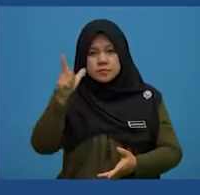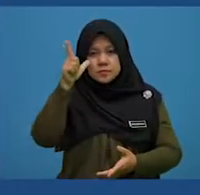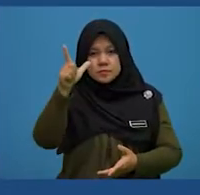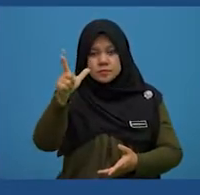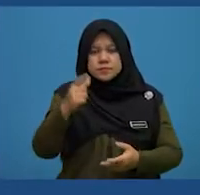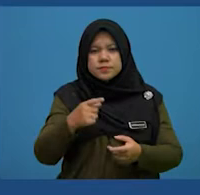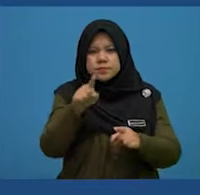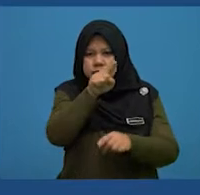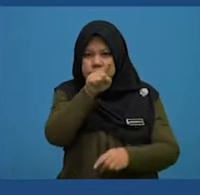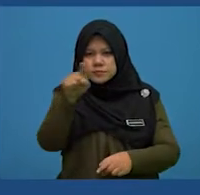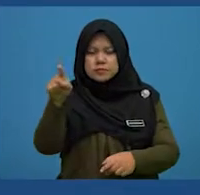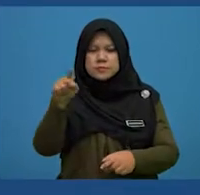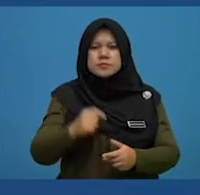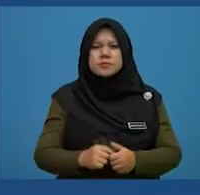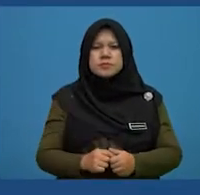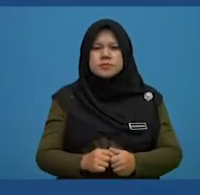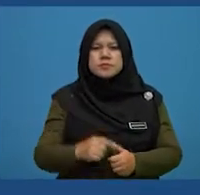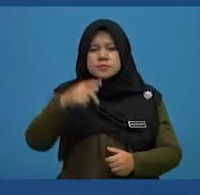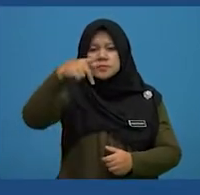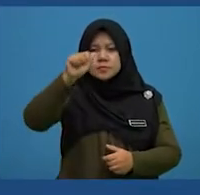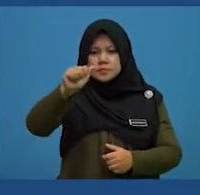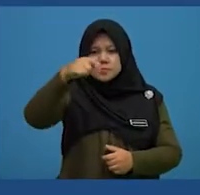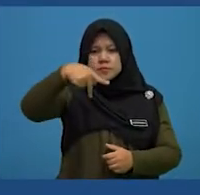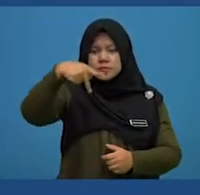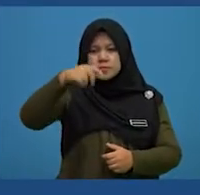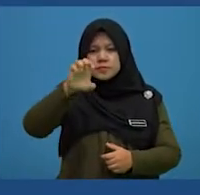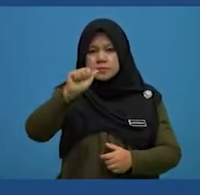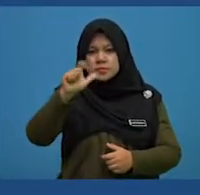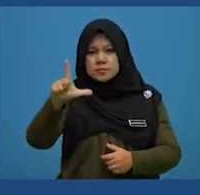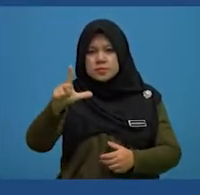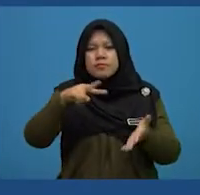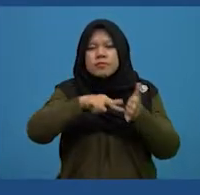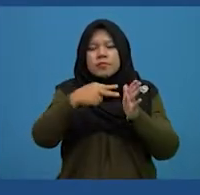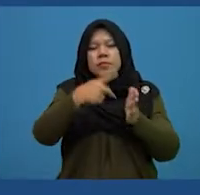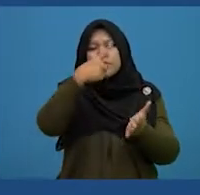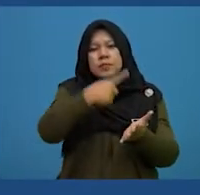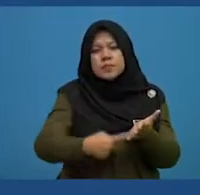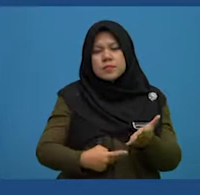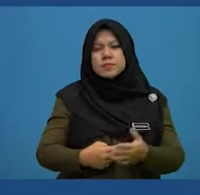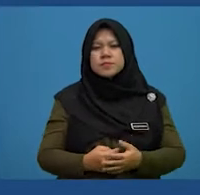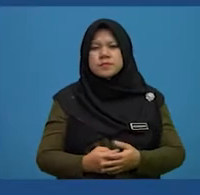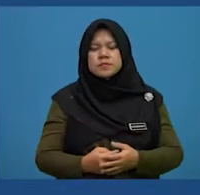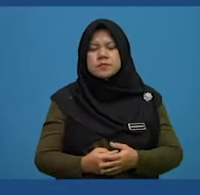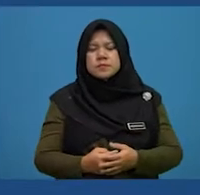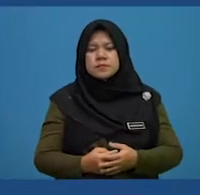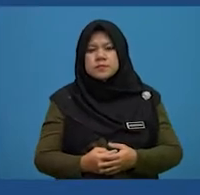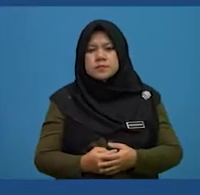Look at the underlined word appeal. What is the meaning of this word?